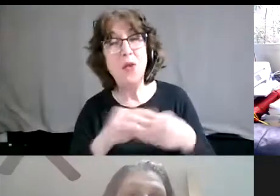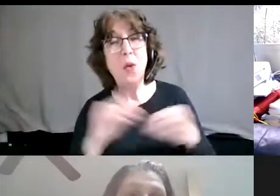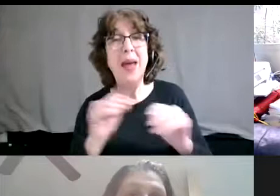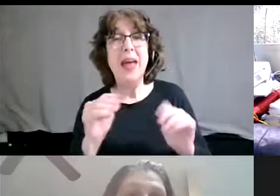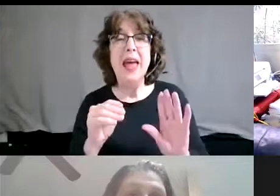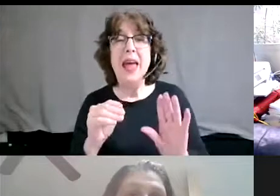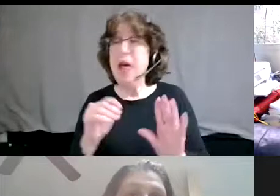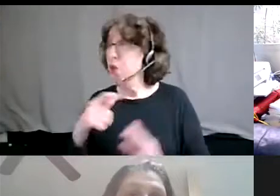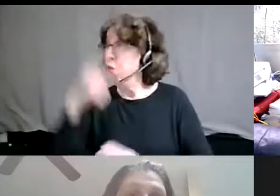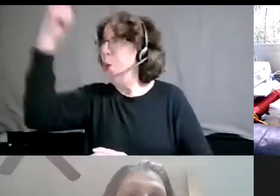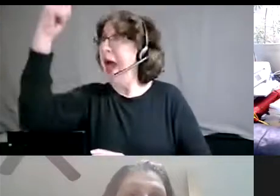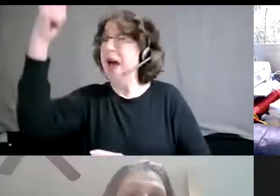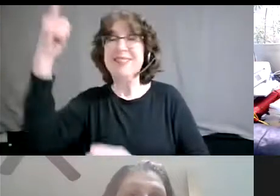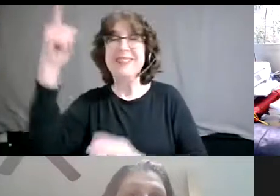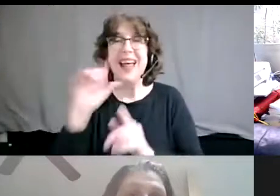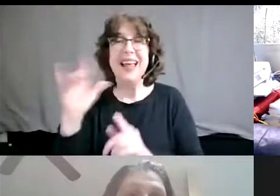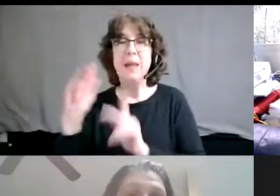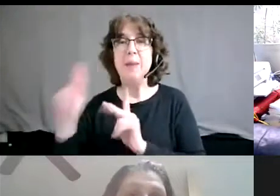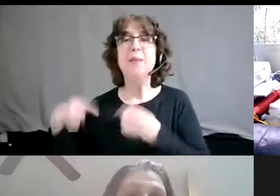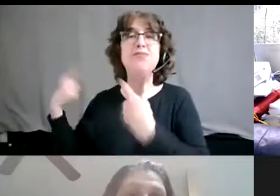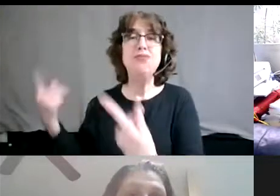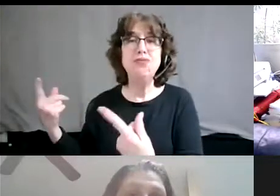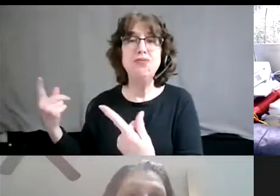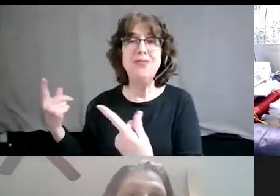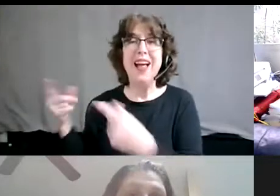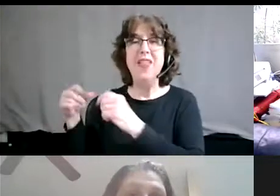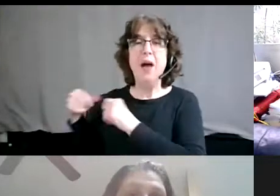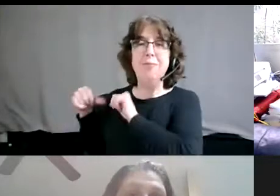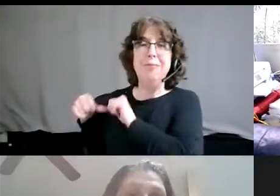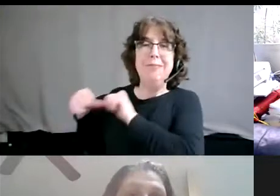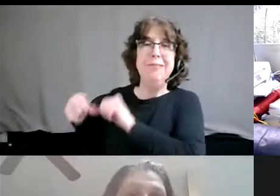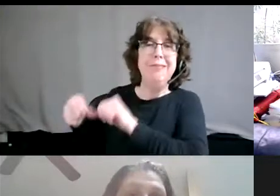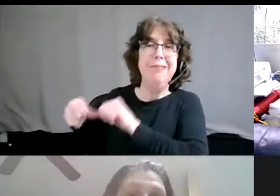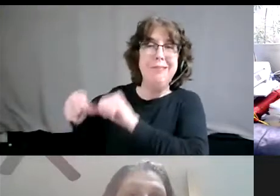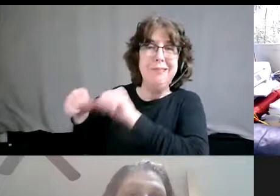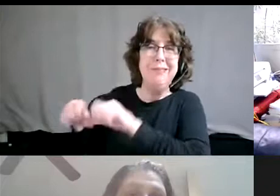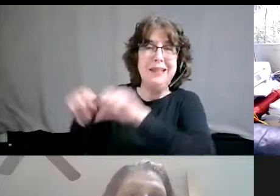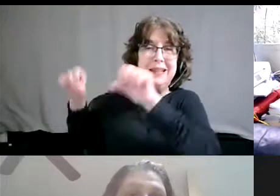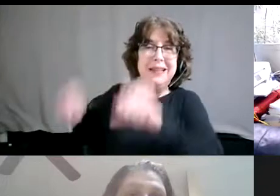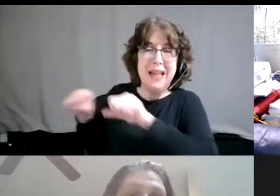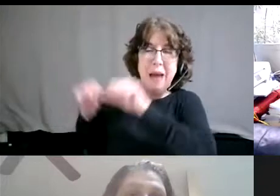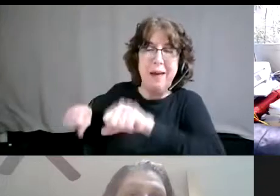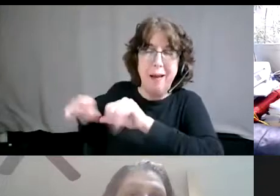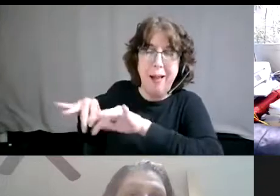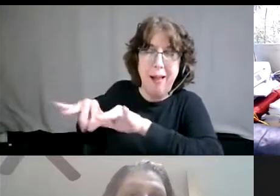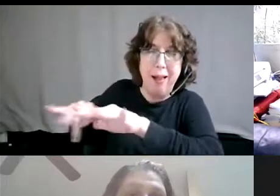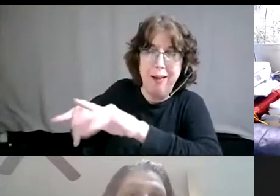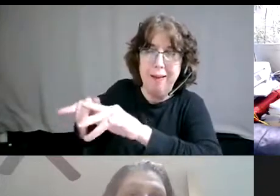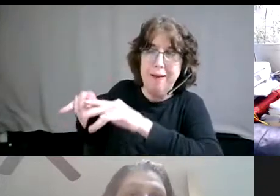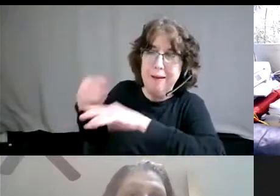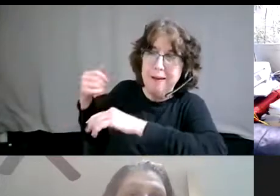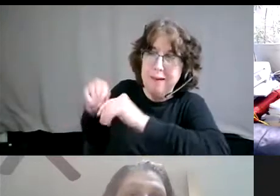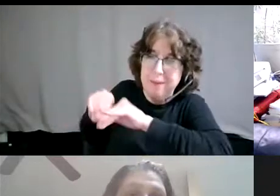who have always sort of held systemic institutional policy-making, resource-making,